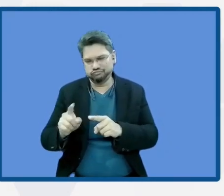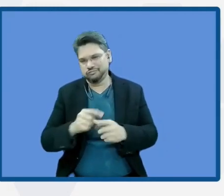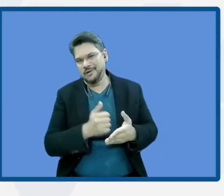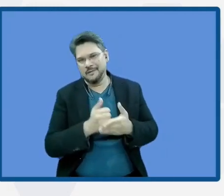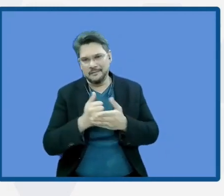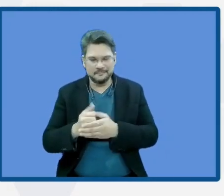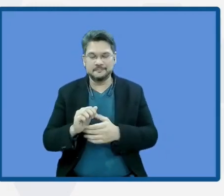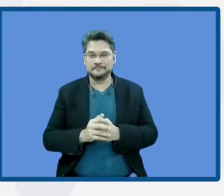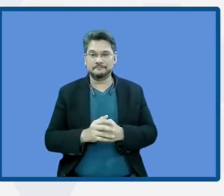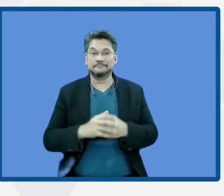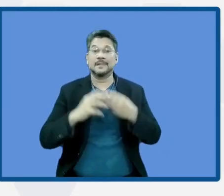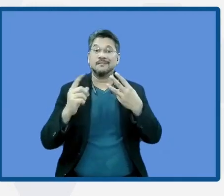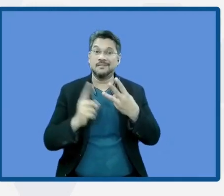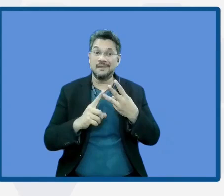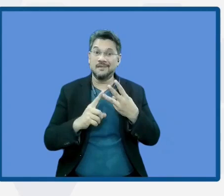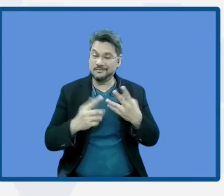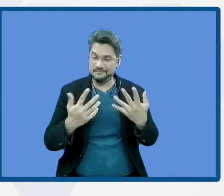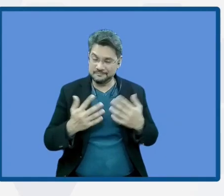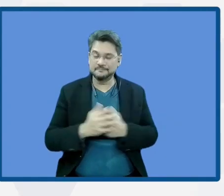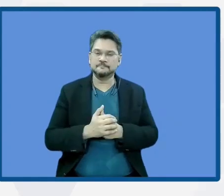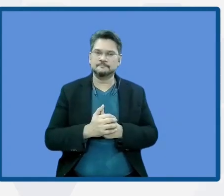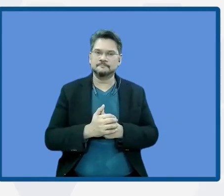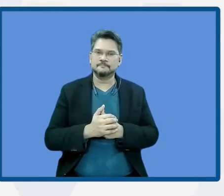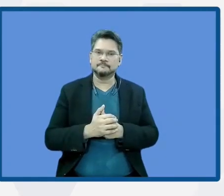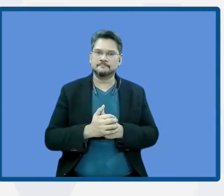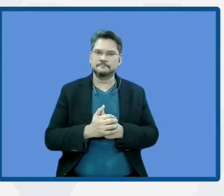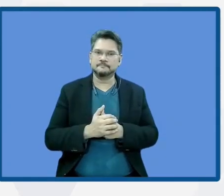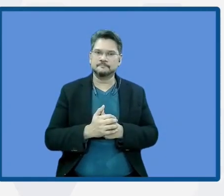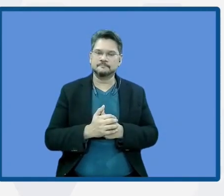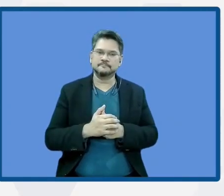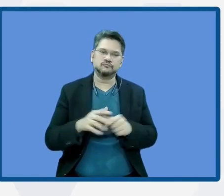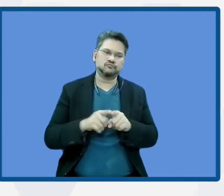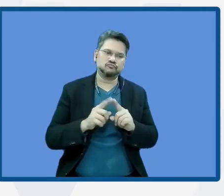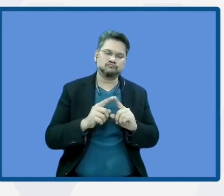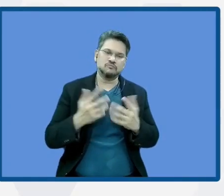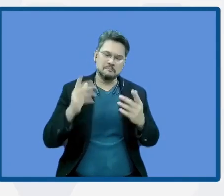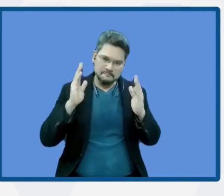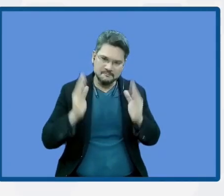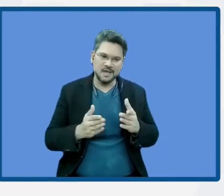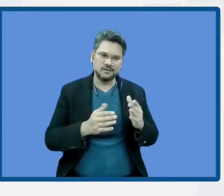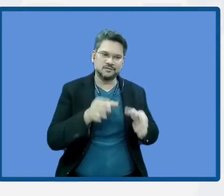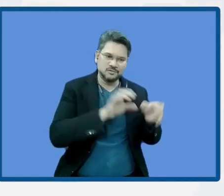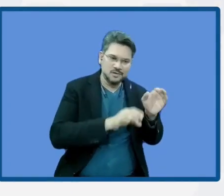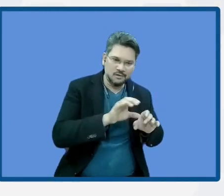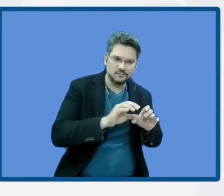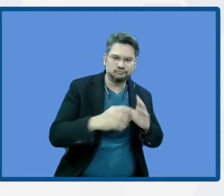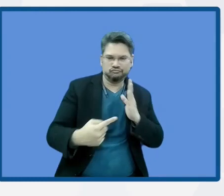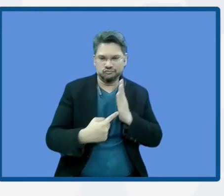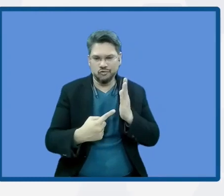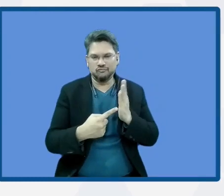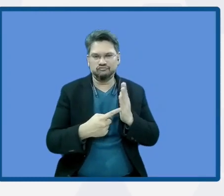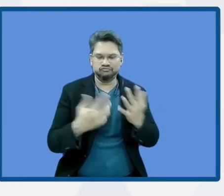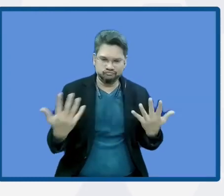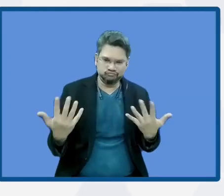that easing integration of science and technology by different